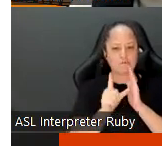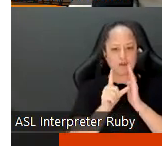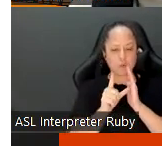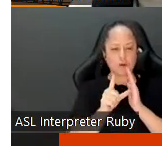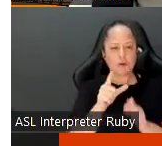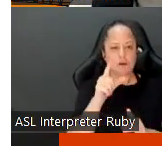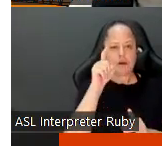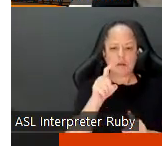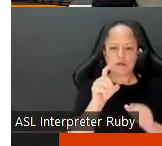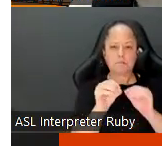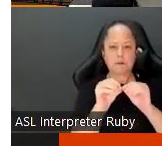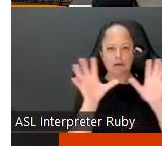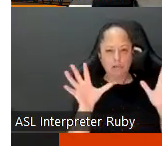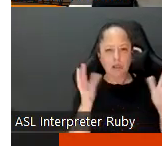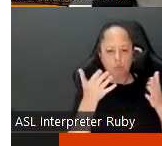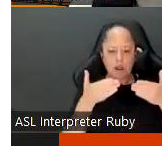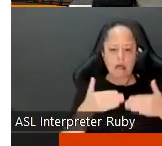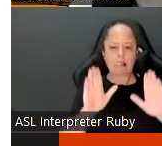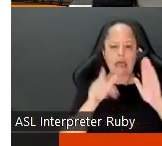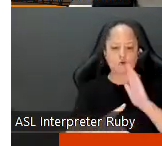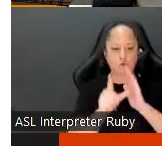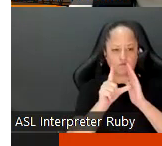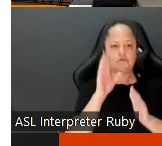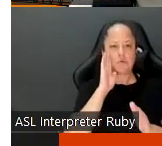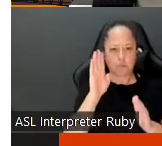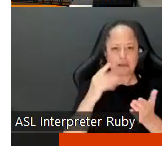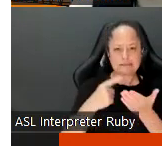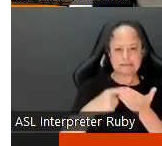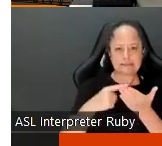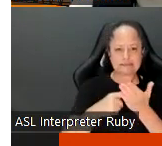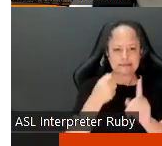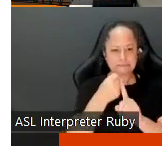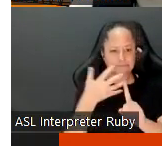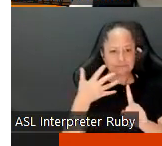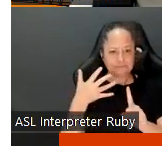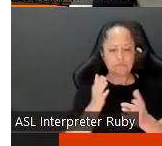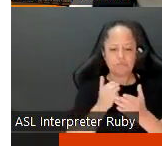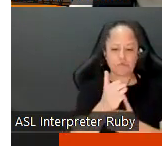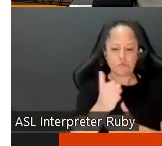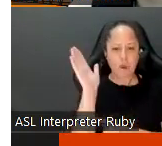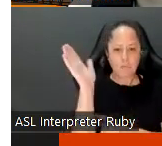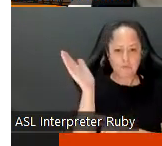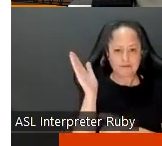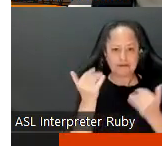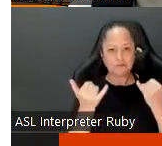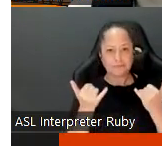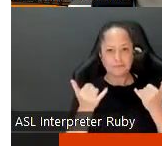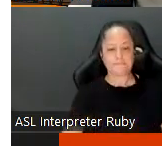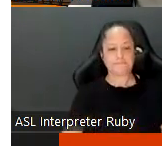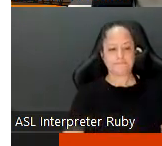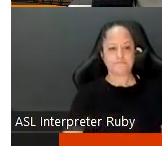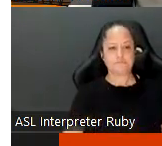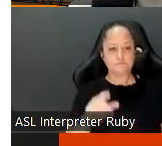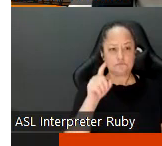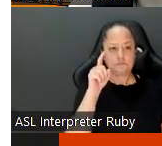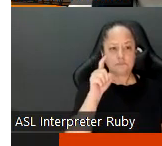there needs to be clarity about what you are allowed to review which we're going to go over in a bit more detail throughout this presentation um you need